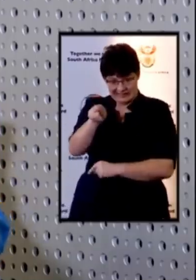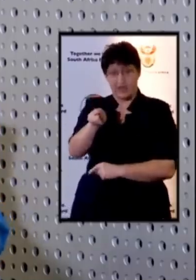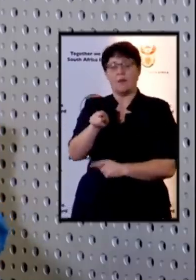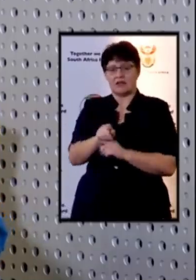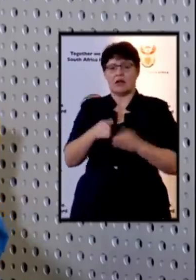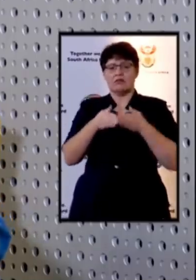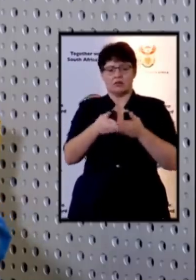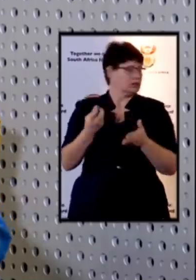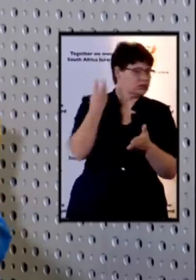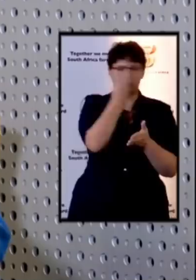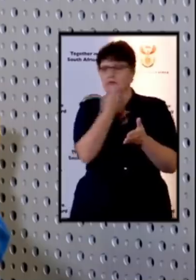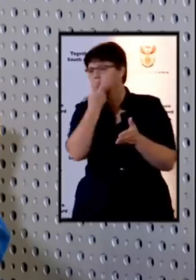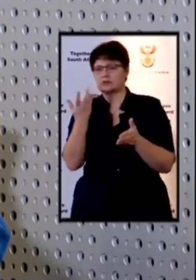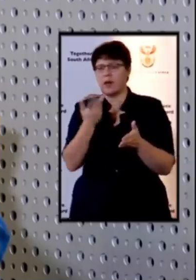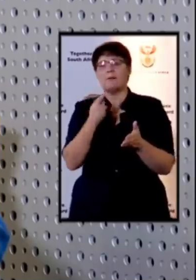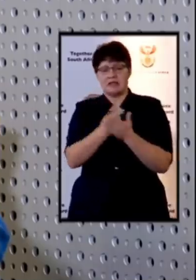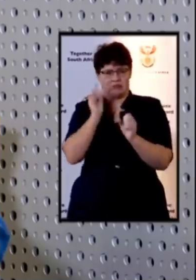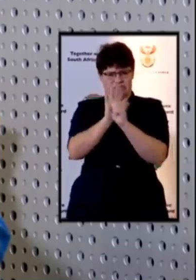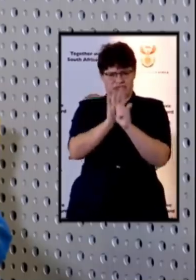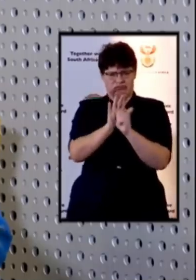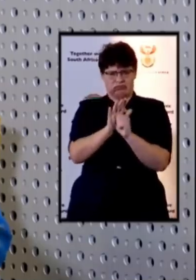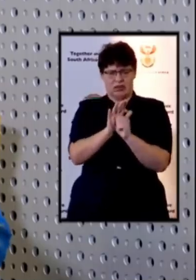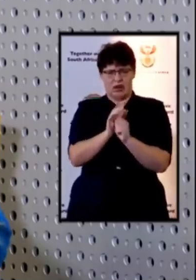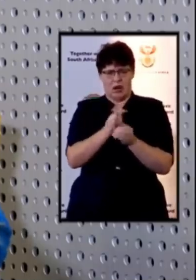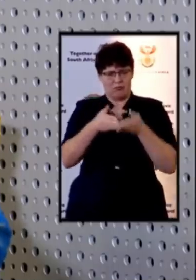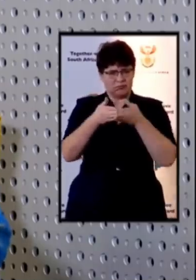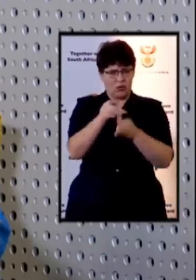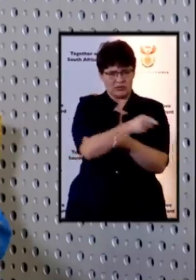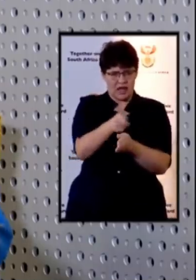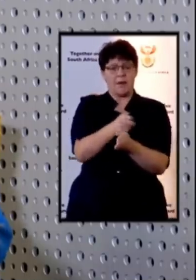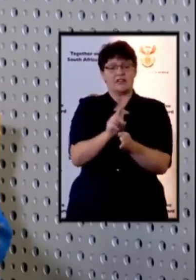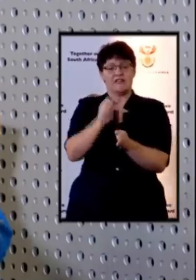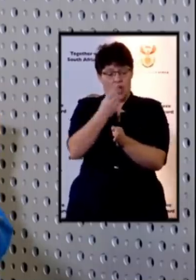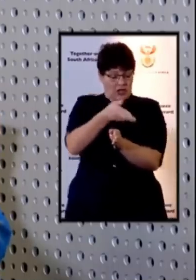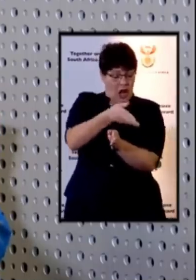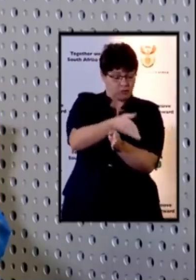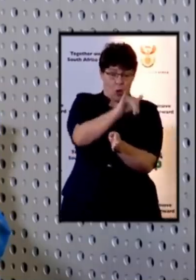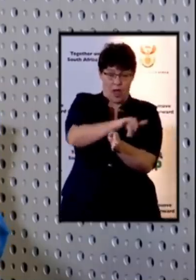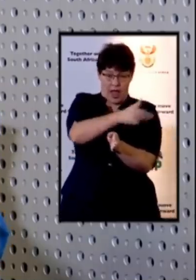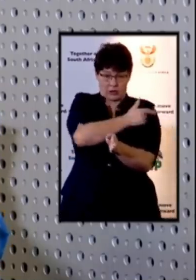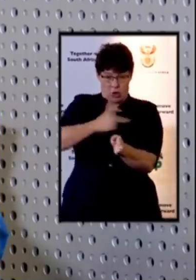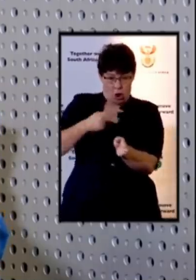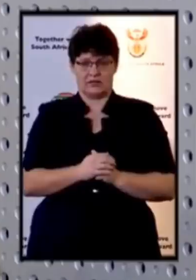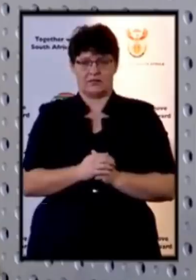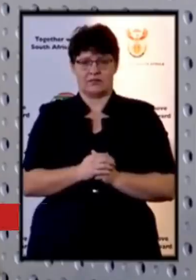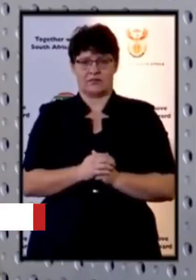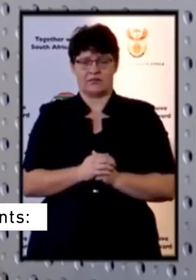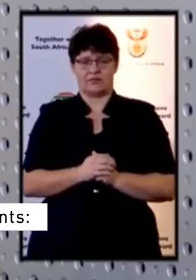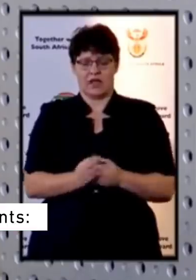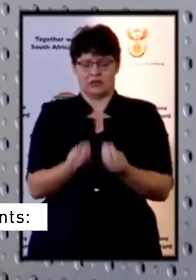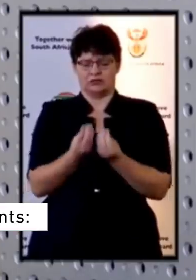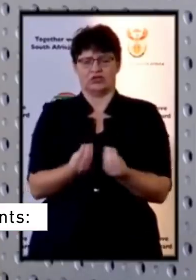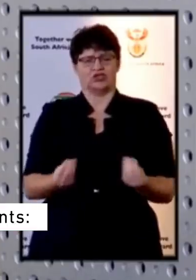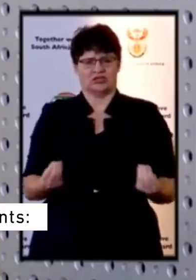that is completely congested with with with goods that are where they before you will